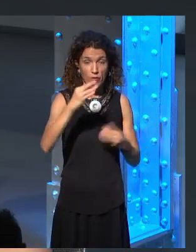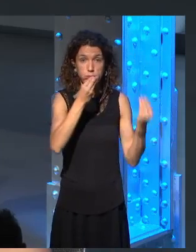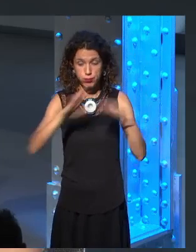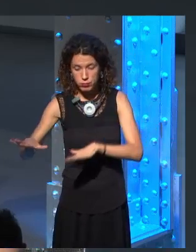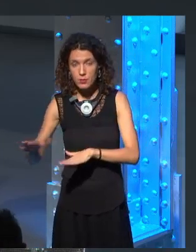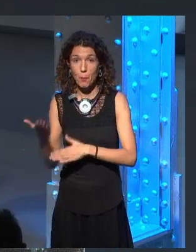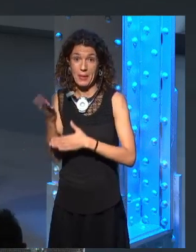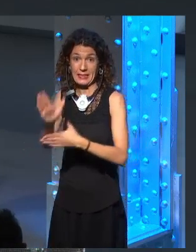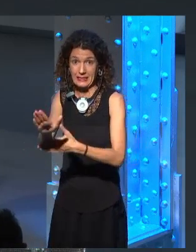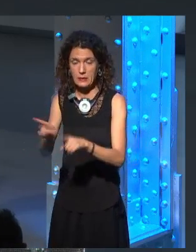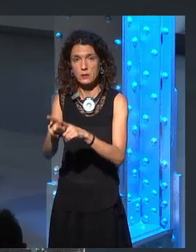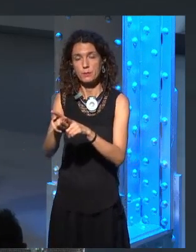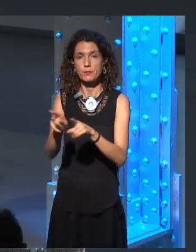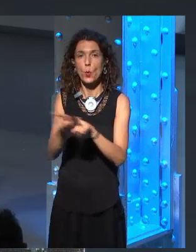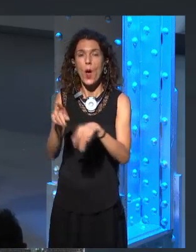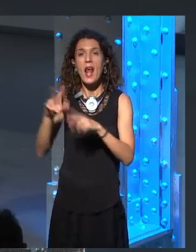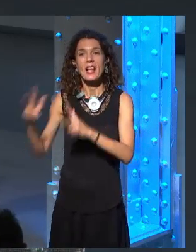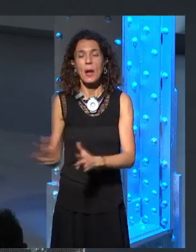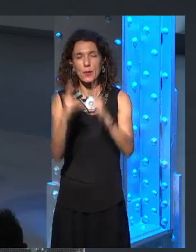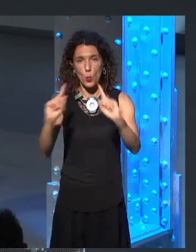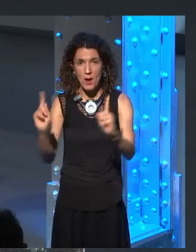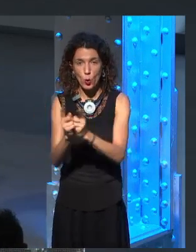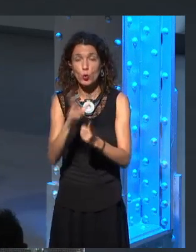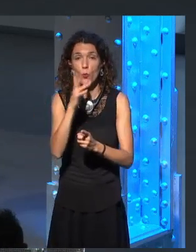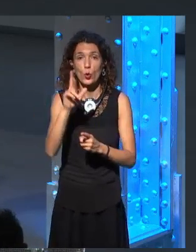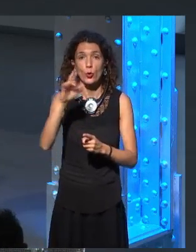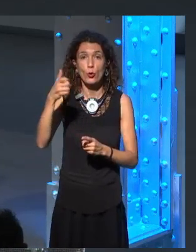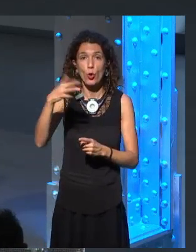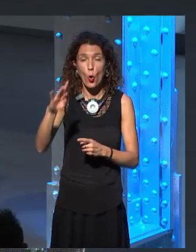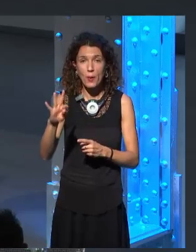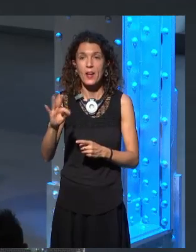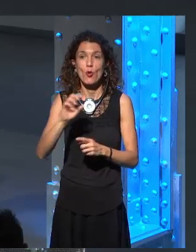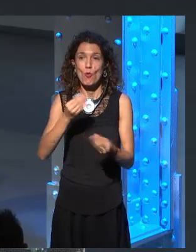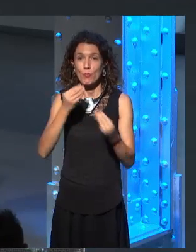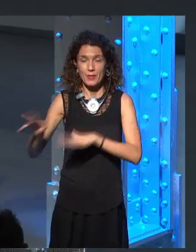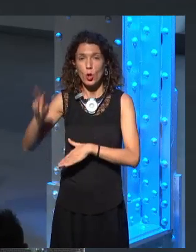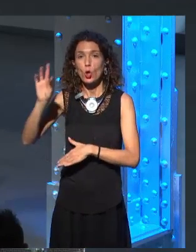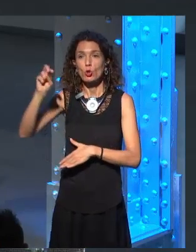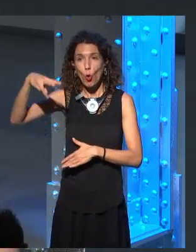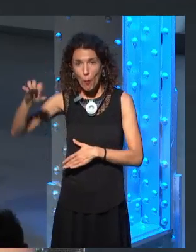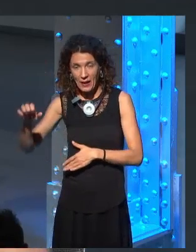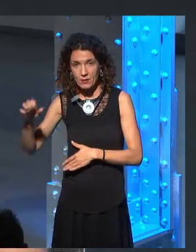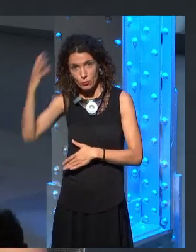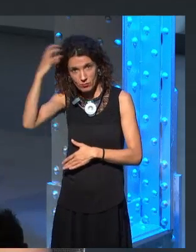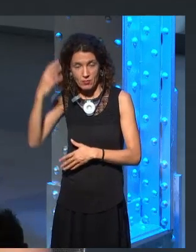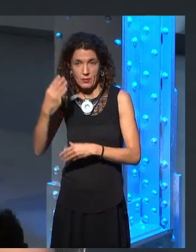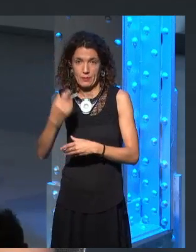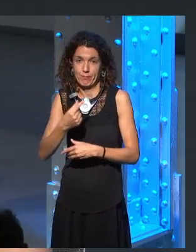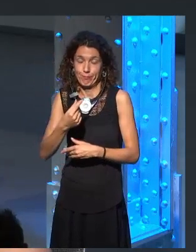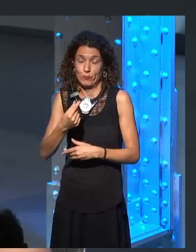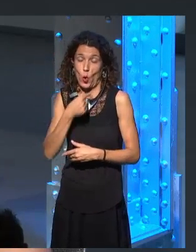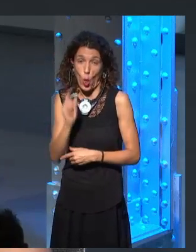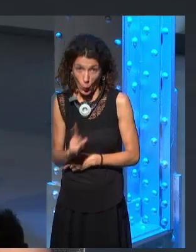know, or rather, he would have done the edit when Joffrey ends up on the throne, and you have Tywin in the background.